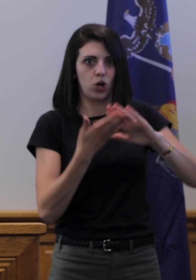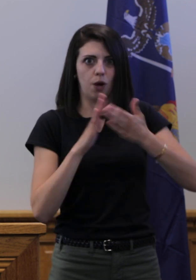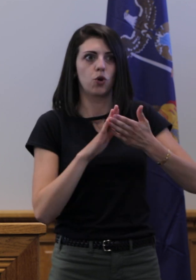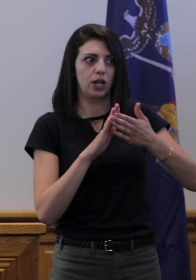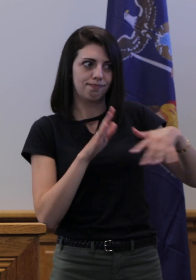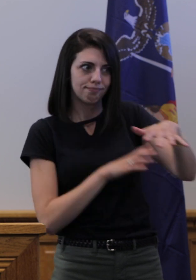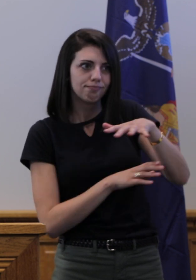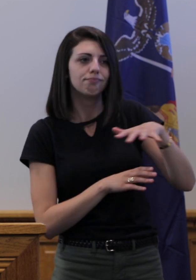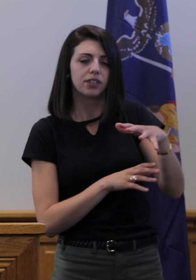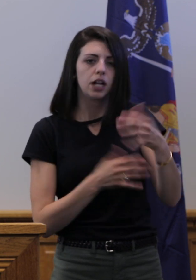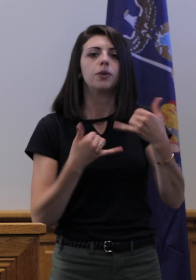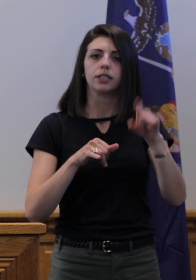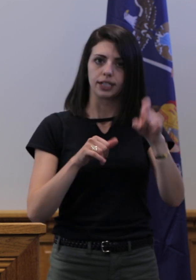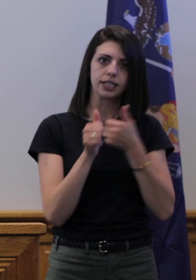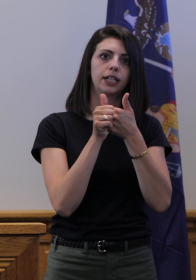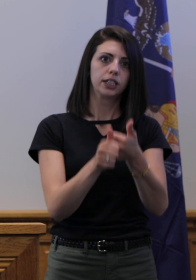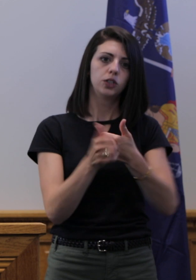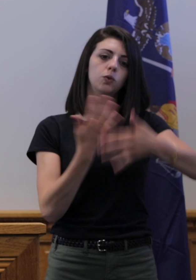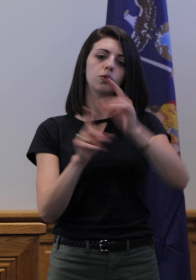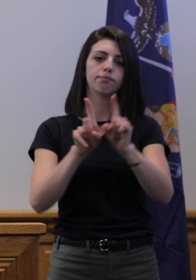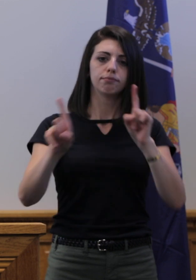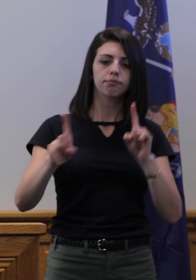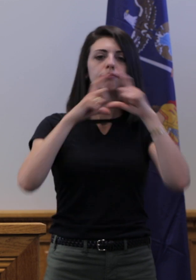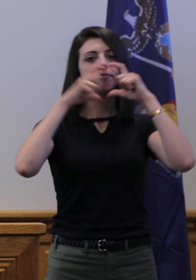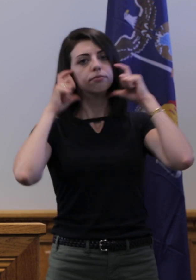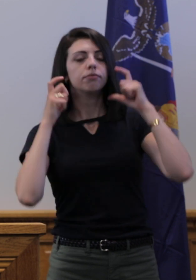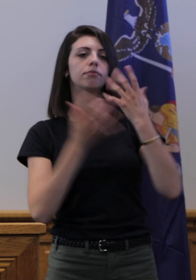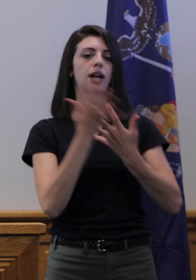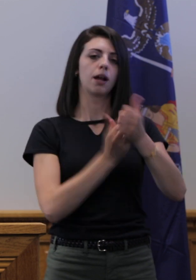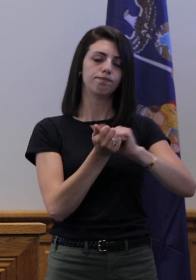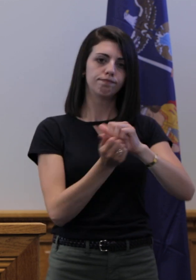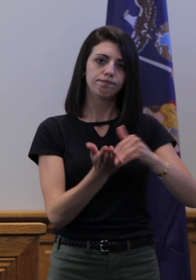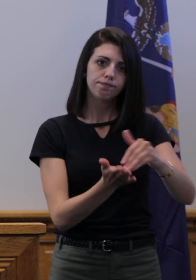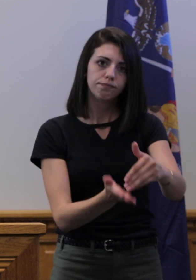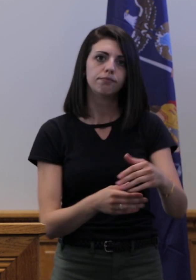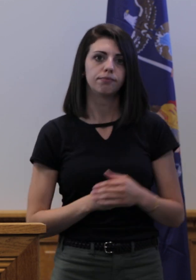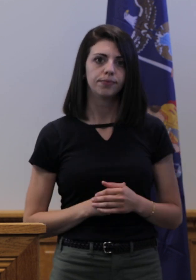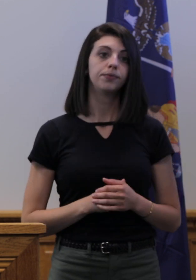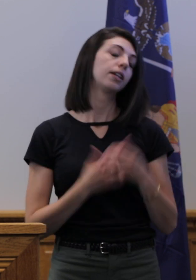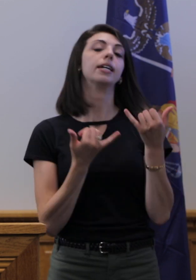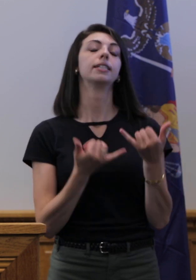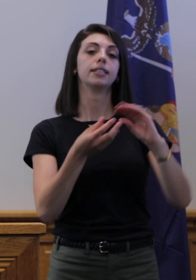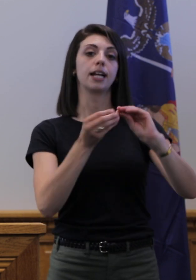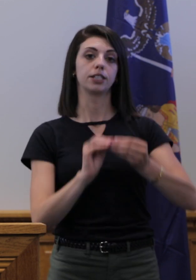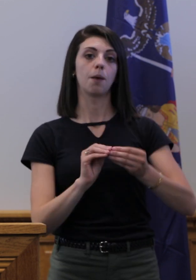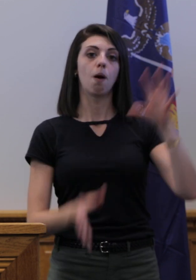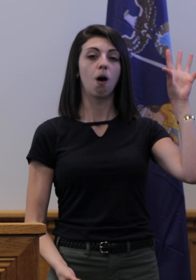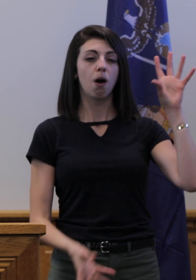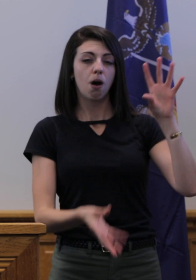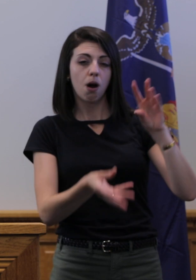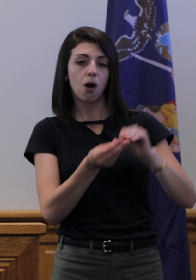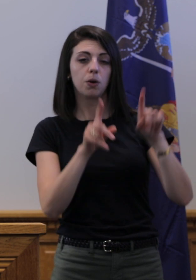frequent hand washing, face masking, and social distancing. For today's reports, we have total